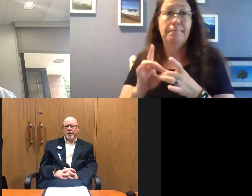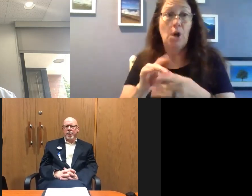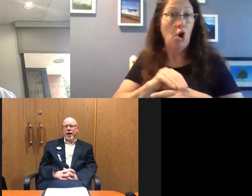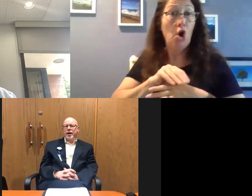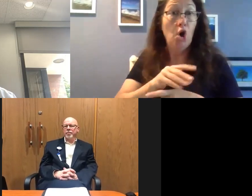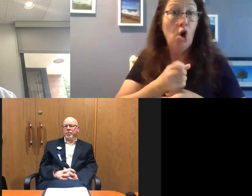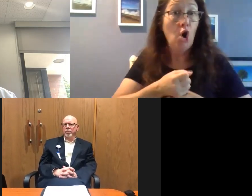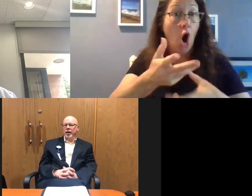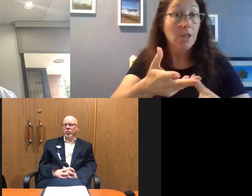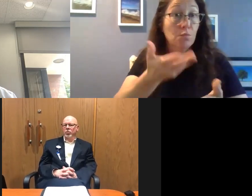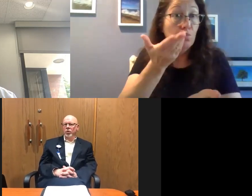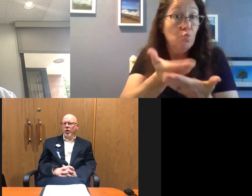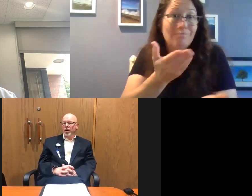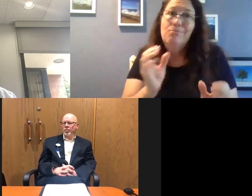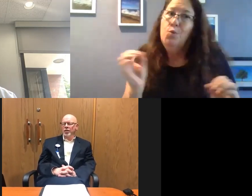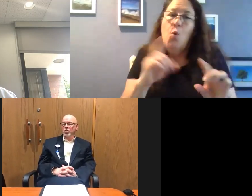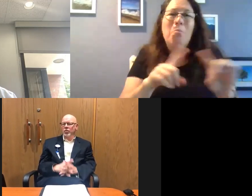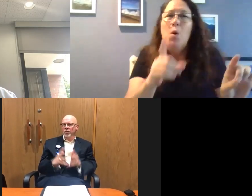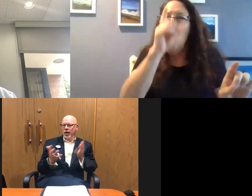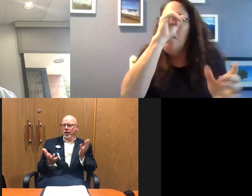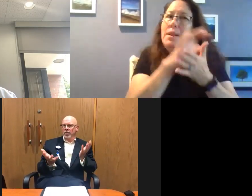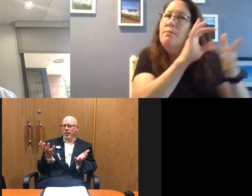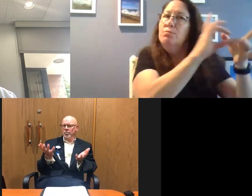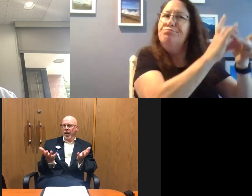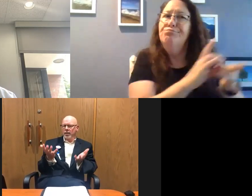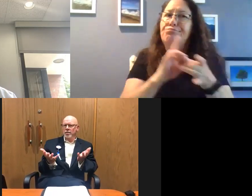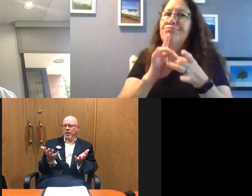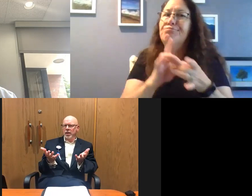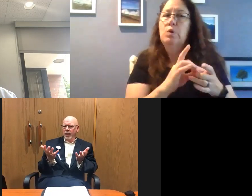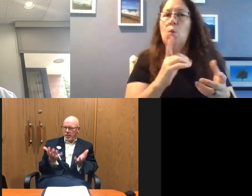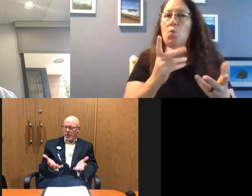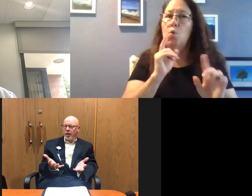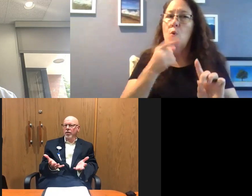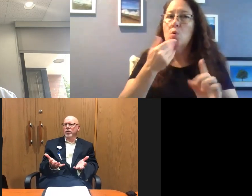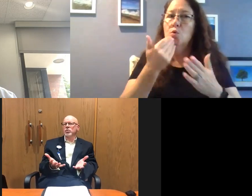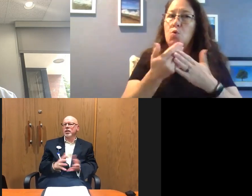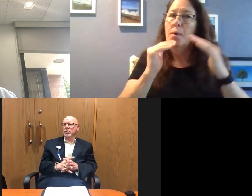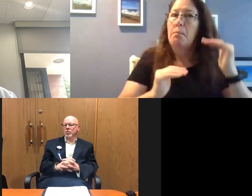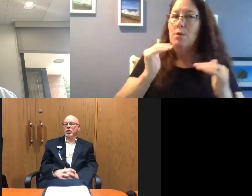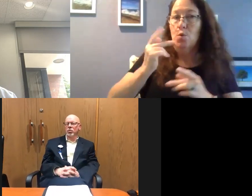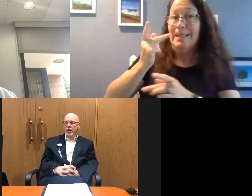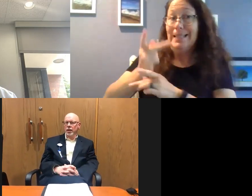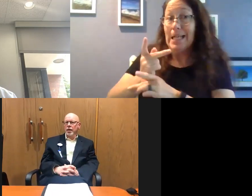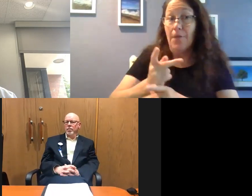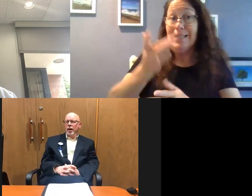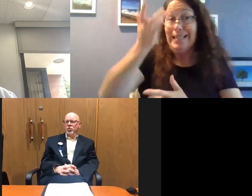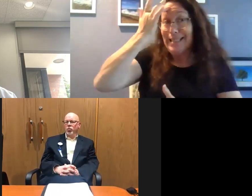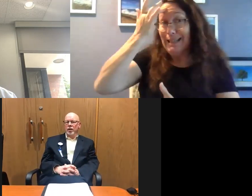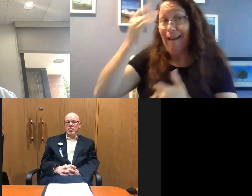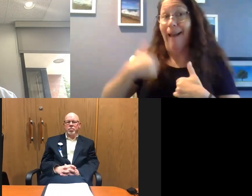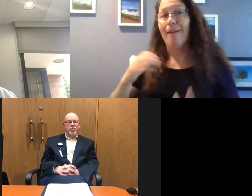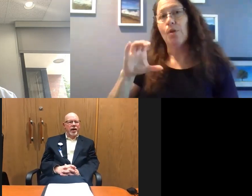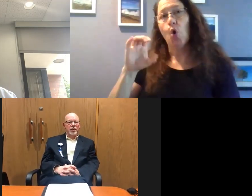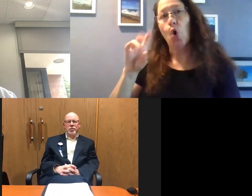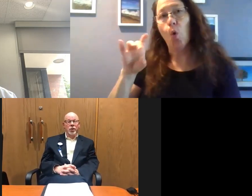it. Um, but we want to make sure we've got a good balance of being able to take care of those that are sick with COVID as well